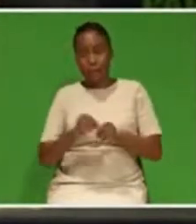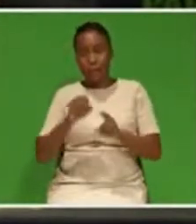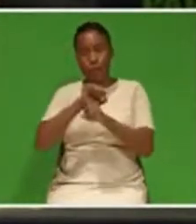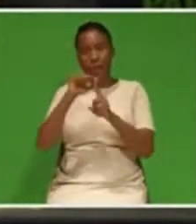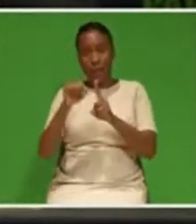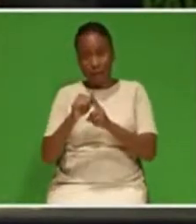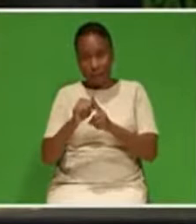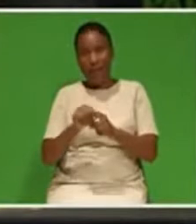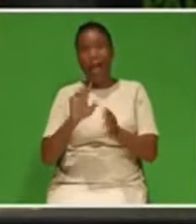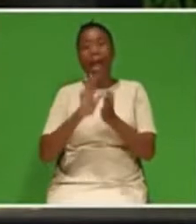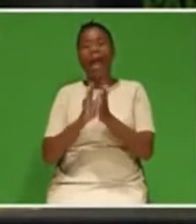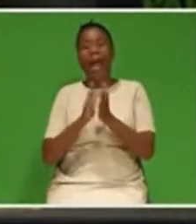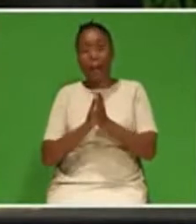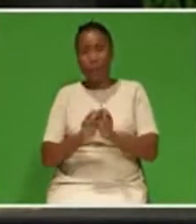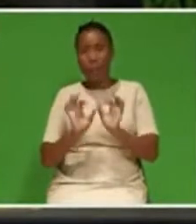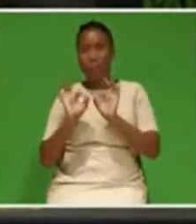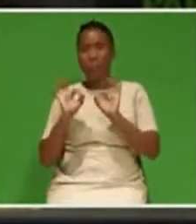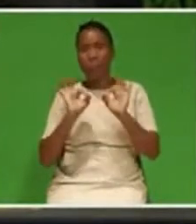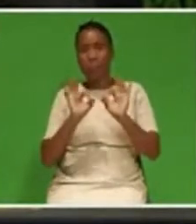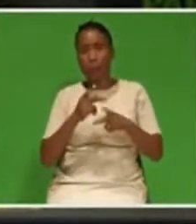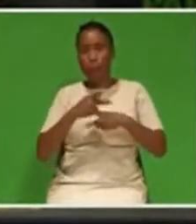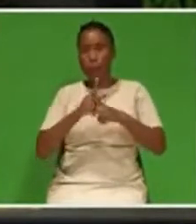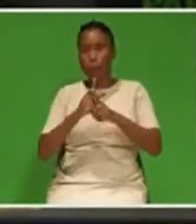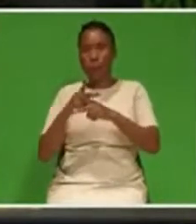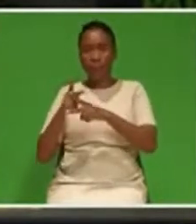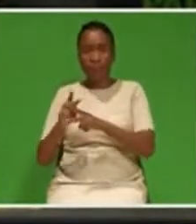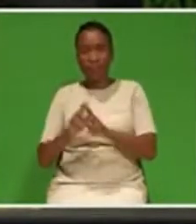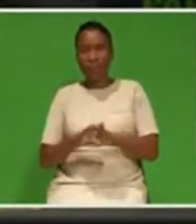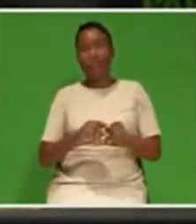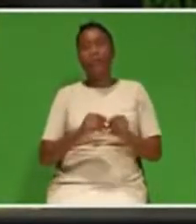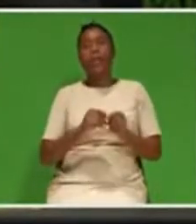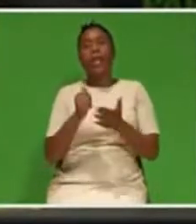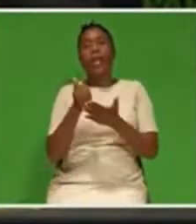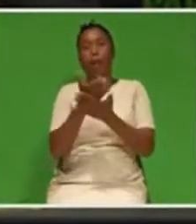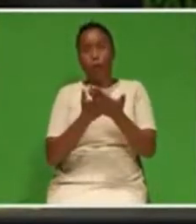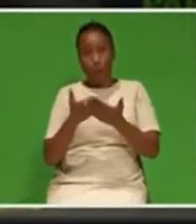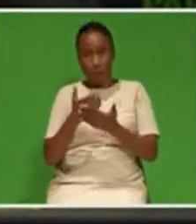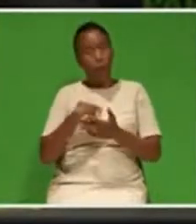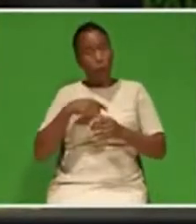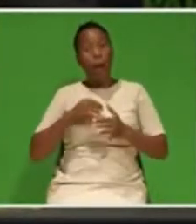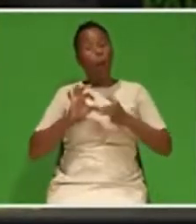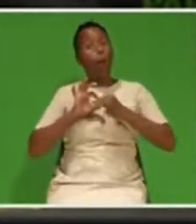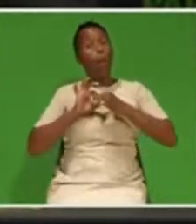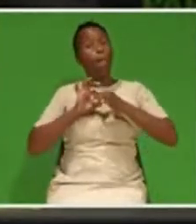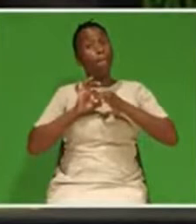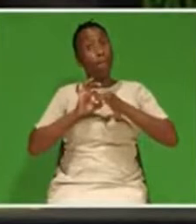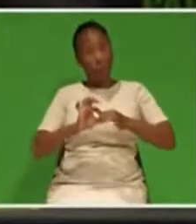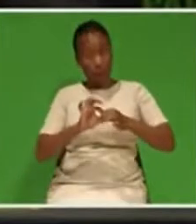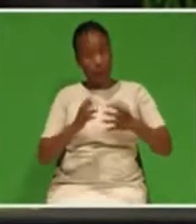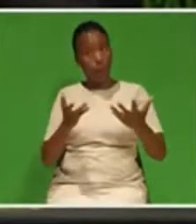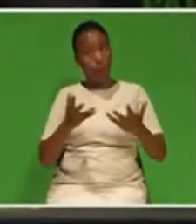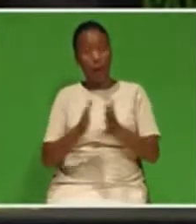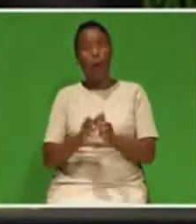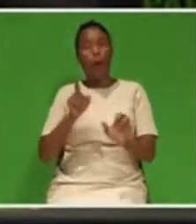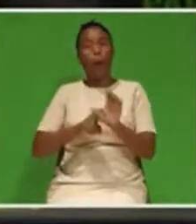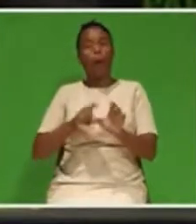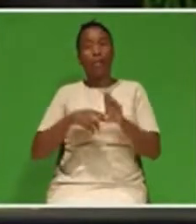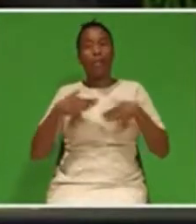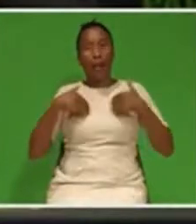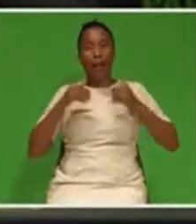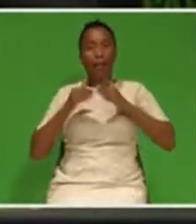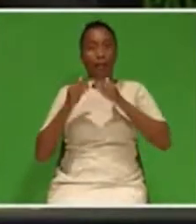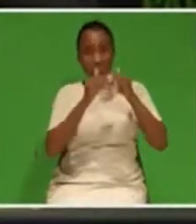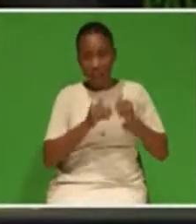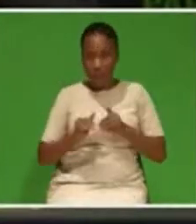we are committed to the provision of quality health care for all regardless of their